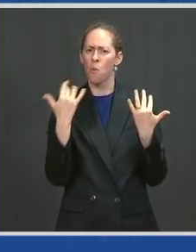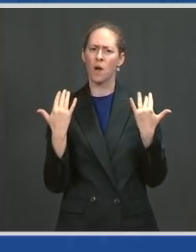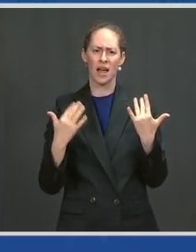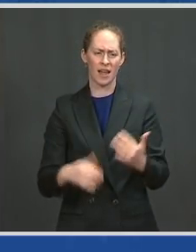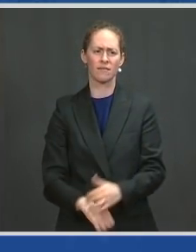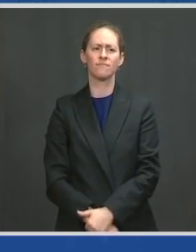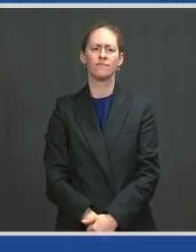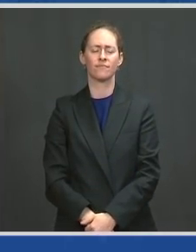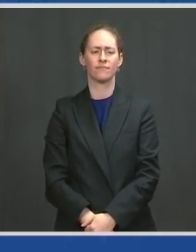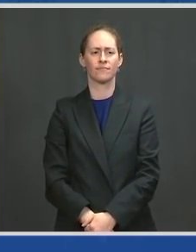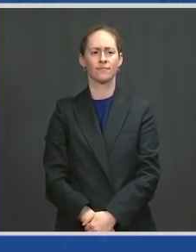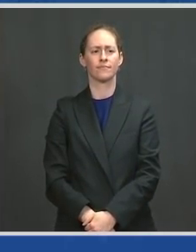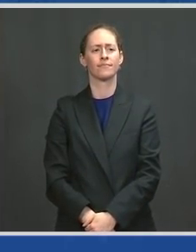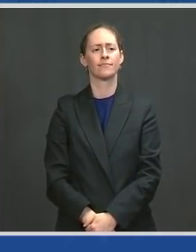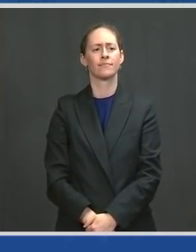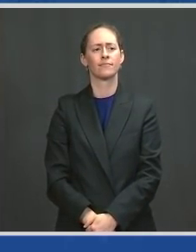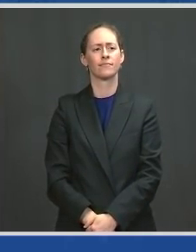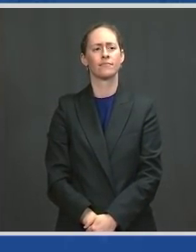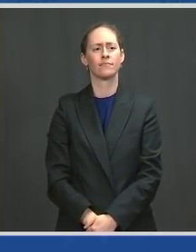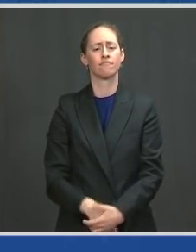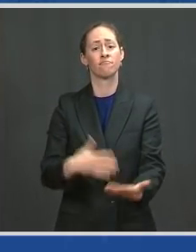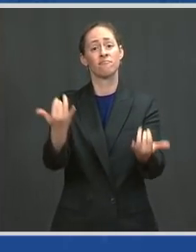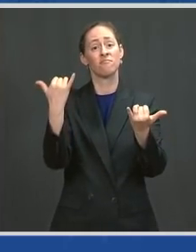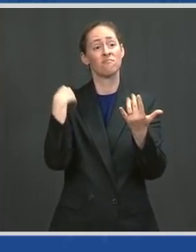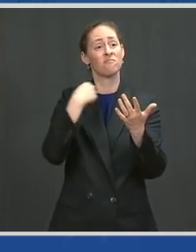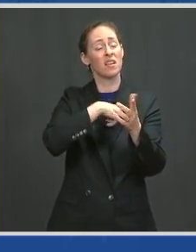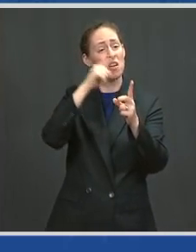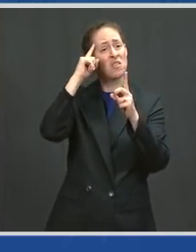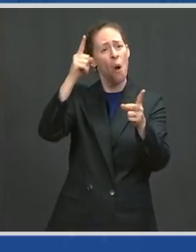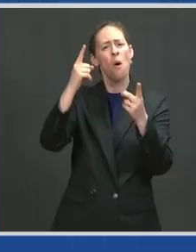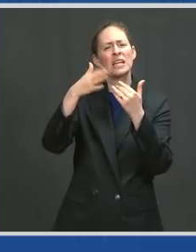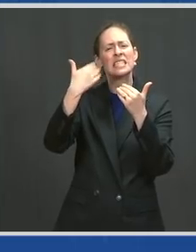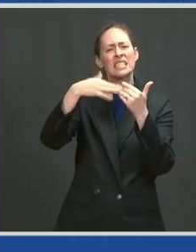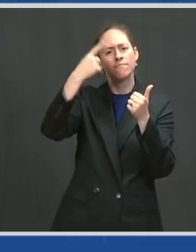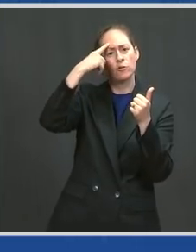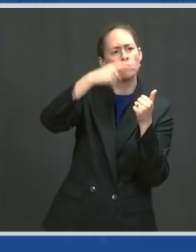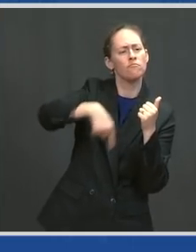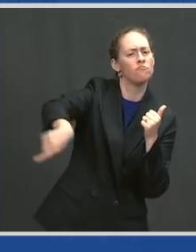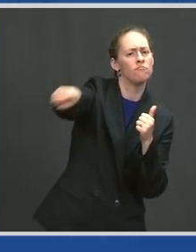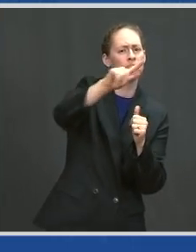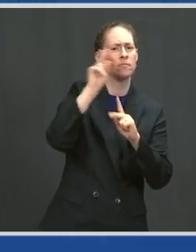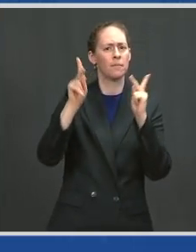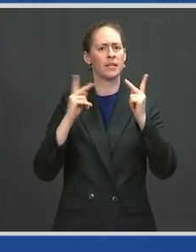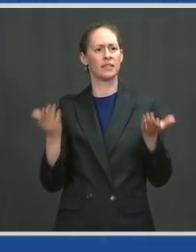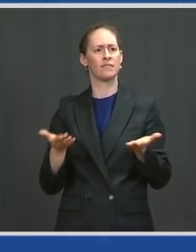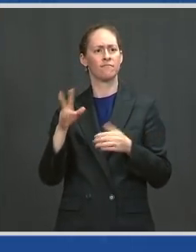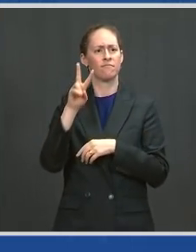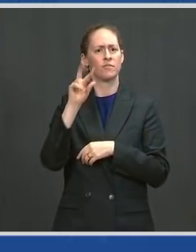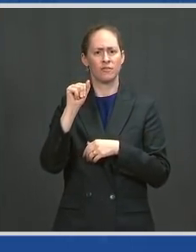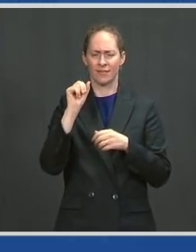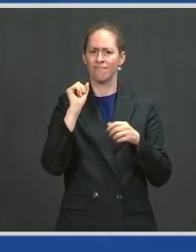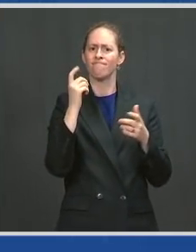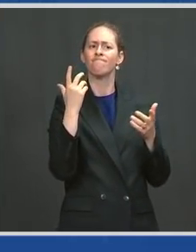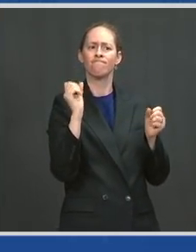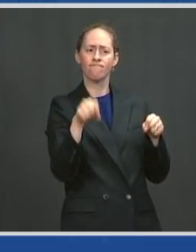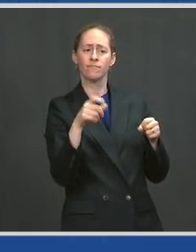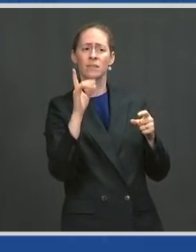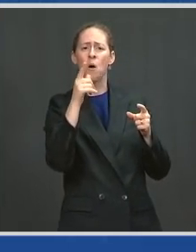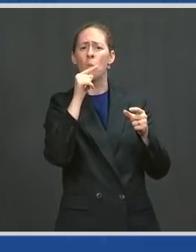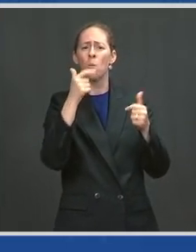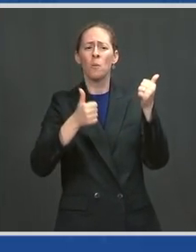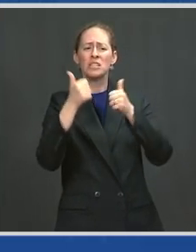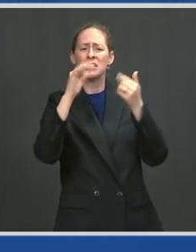Virginian. And where communities are harder hit by the virus or have more barriers to access,